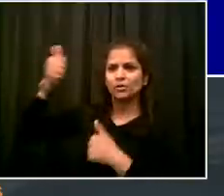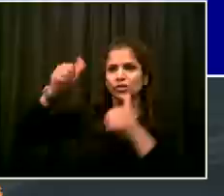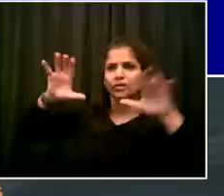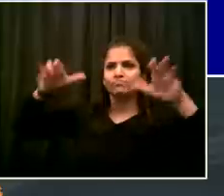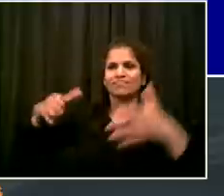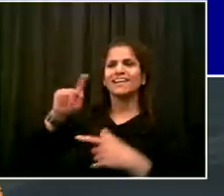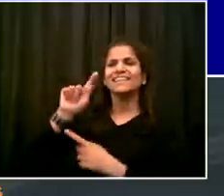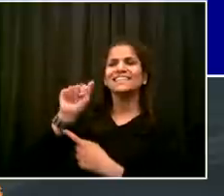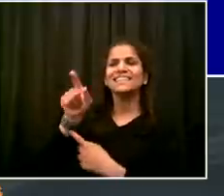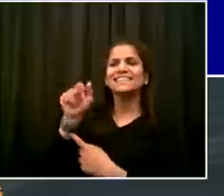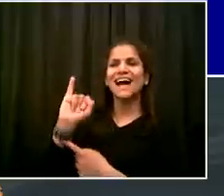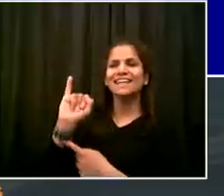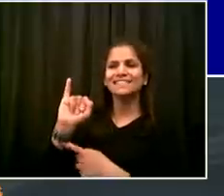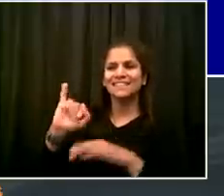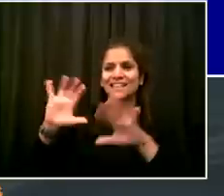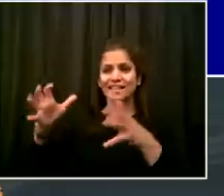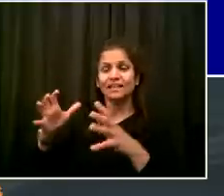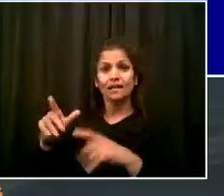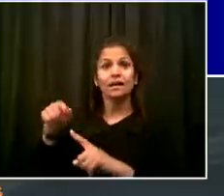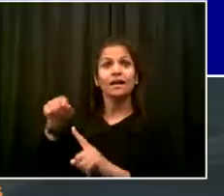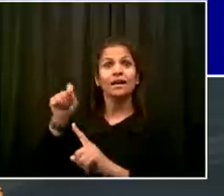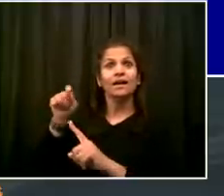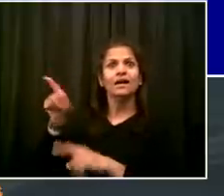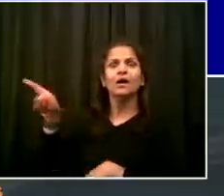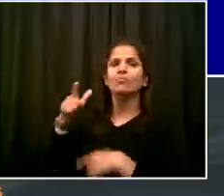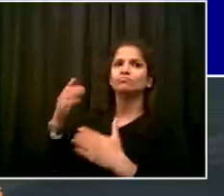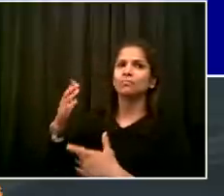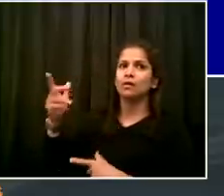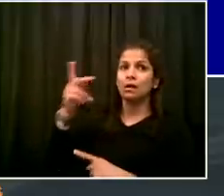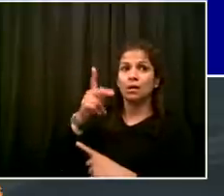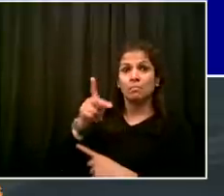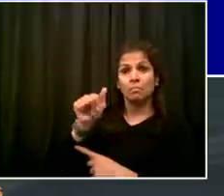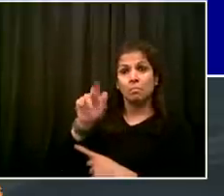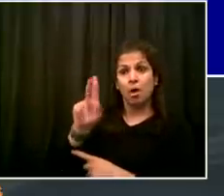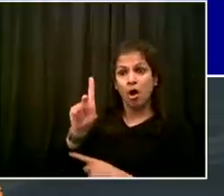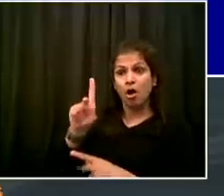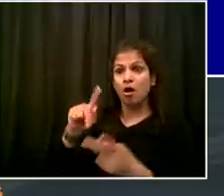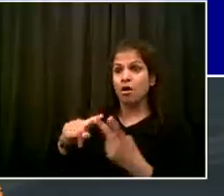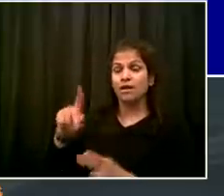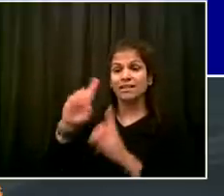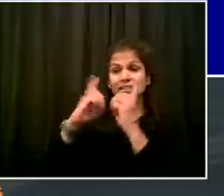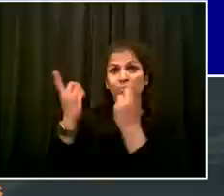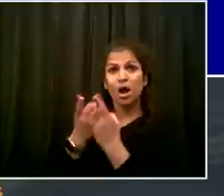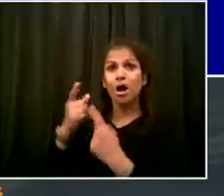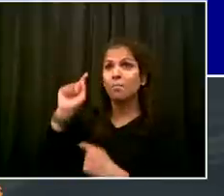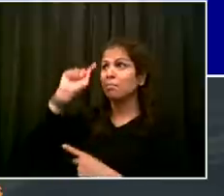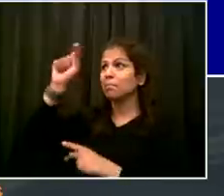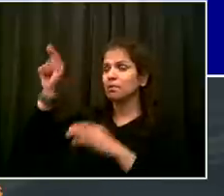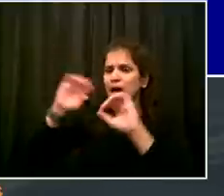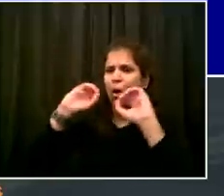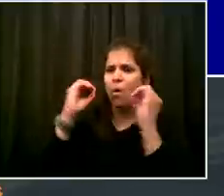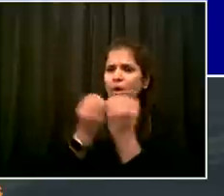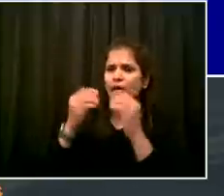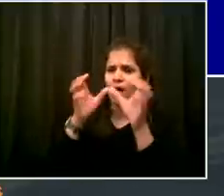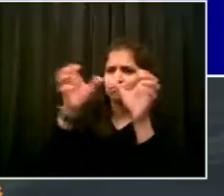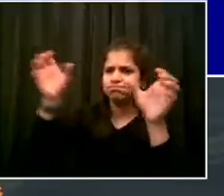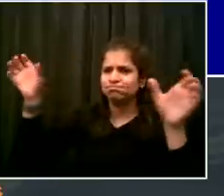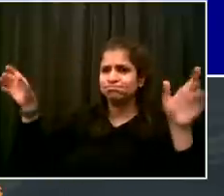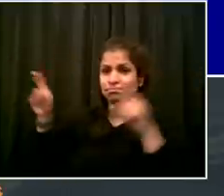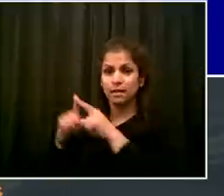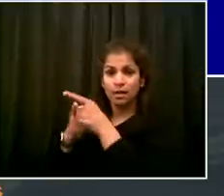Department as they were some of the first to put together food distribution centers. So, an amazing team effort.